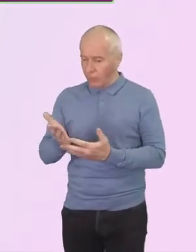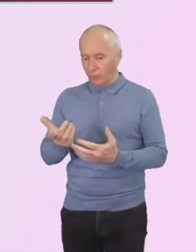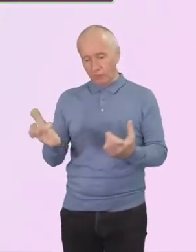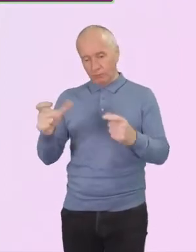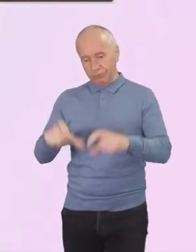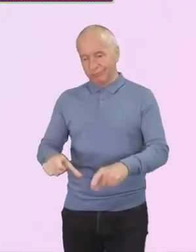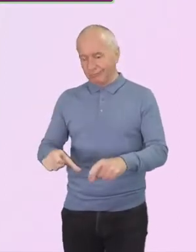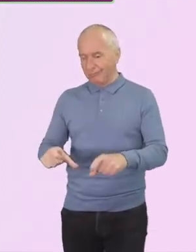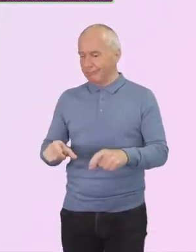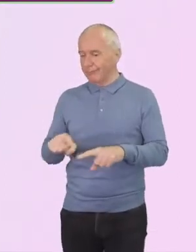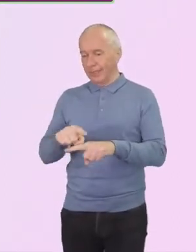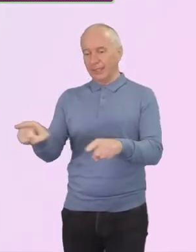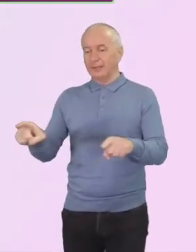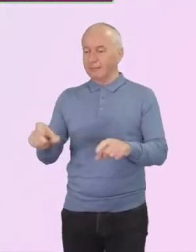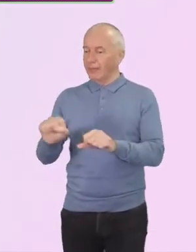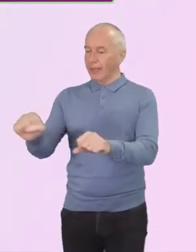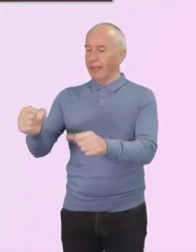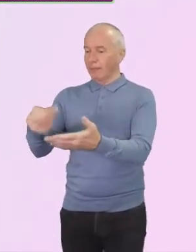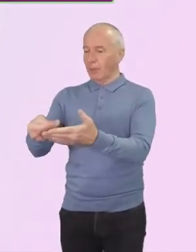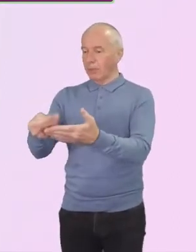to withdraw on their reserves.